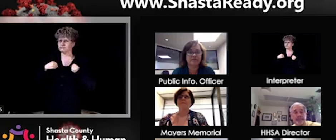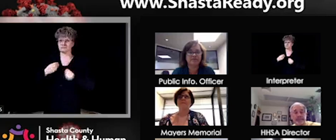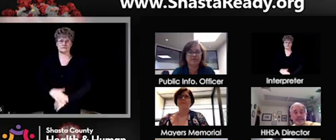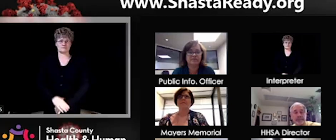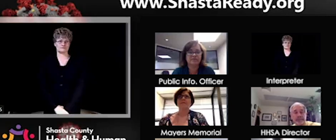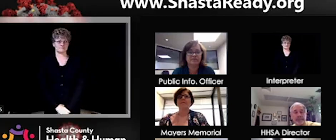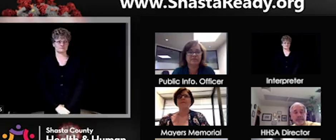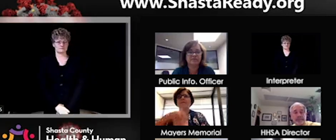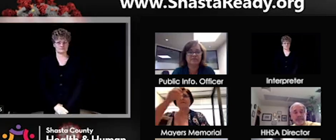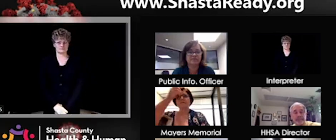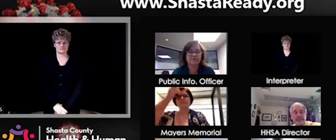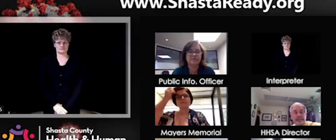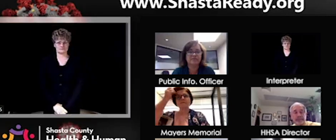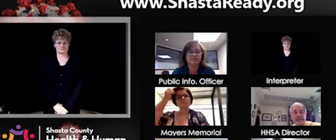Yeah. Just reach out to me after this.